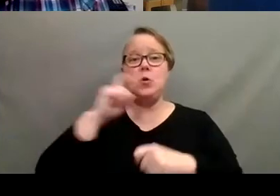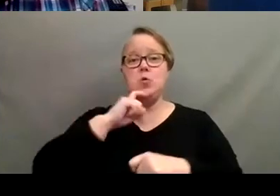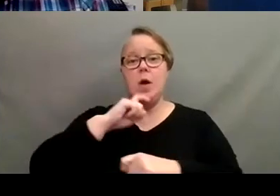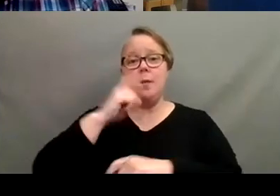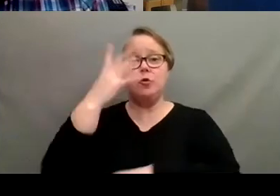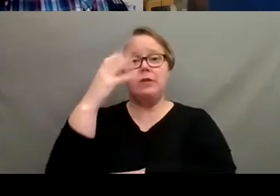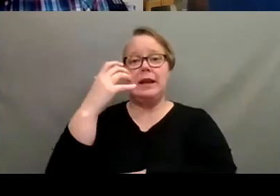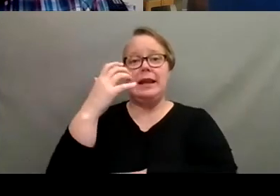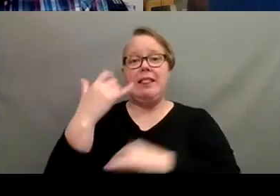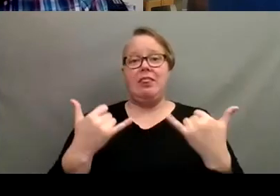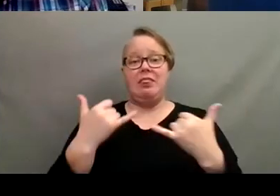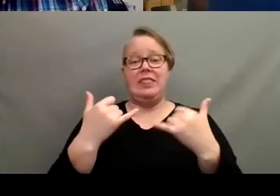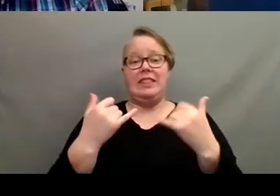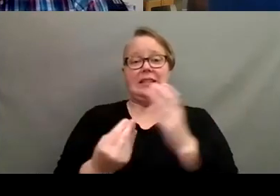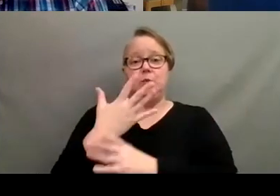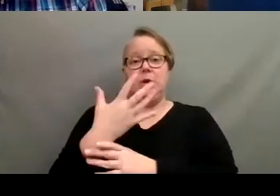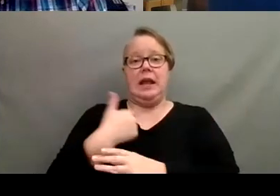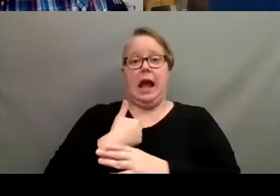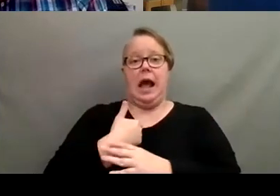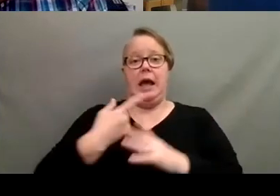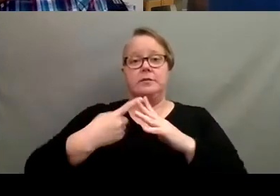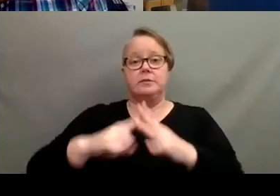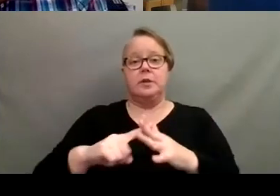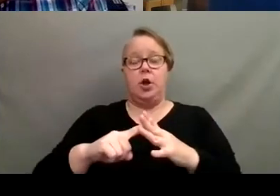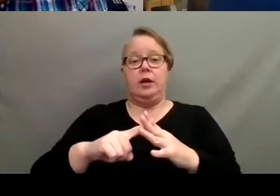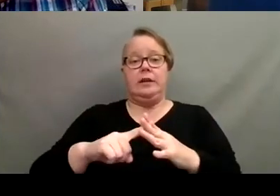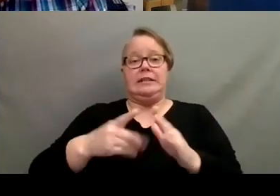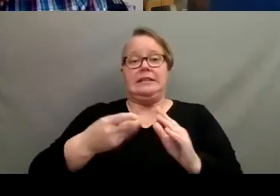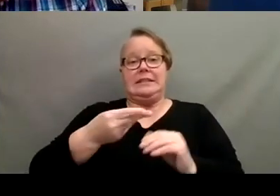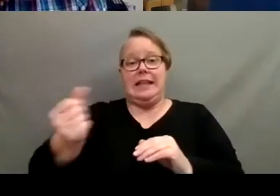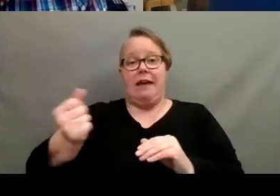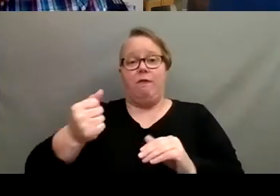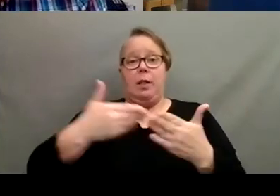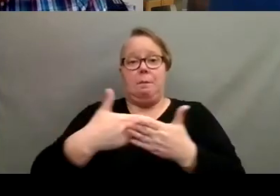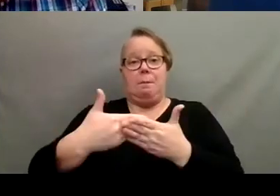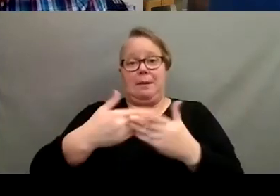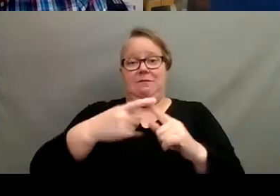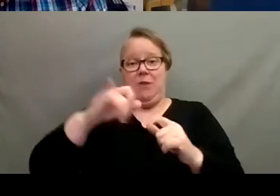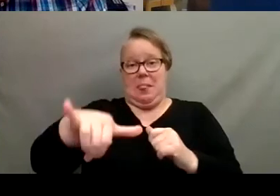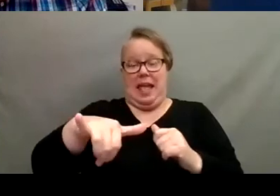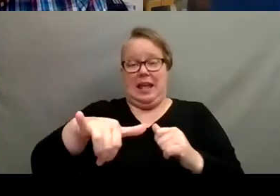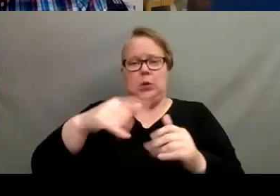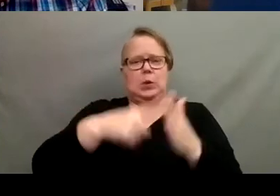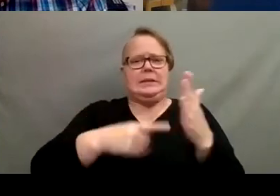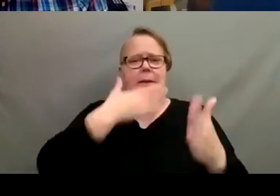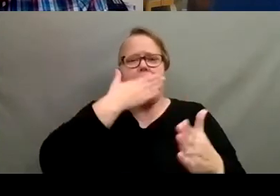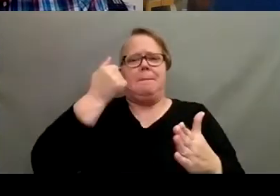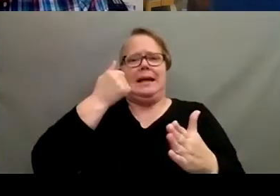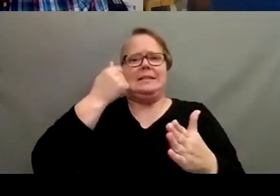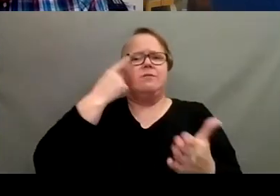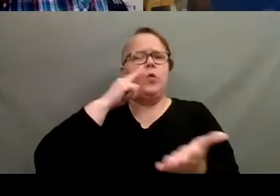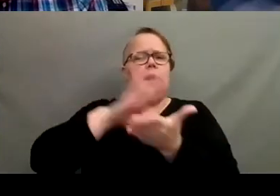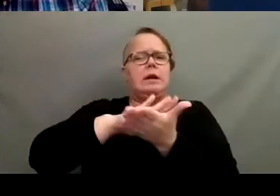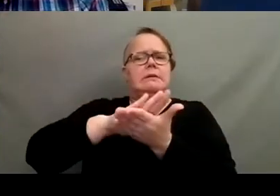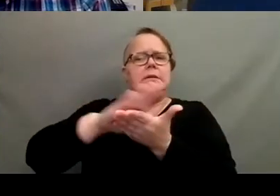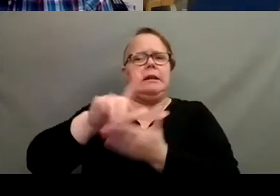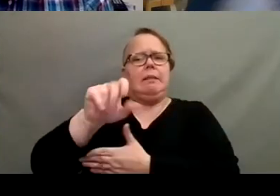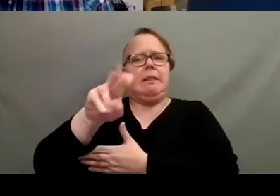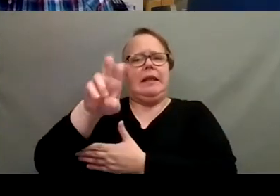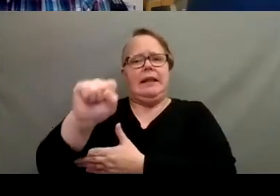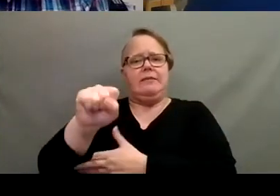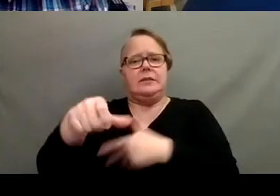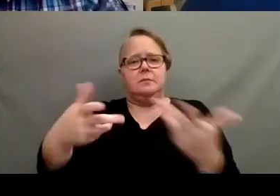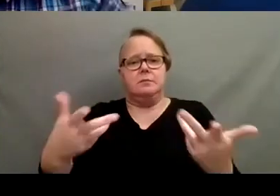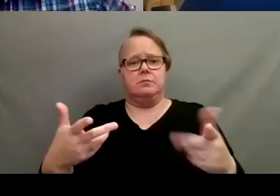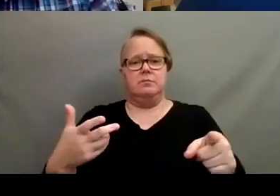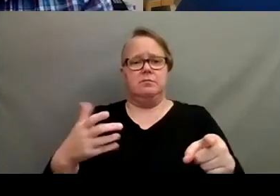propagated several babies from it. I enjoyed finding homes for them. What is the best solution for cleaning the leaves? I